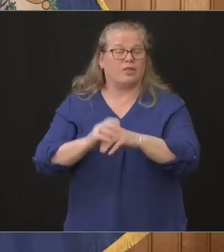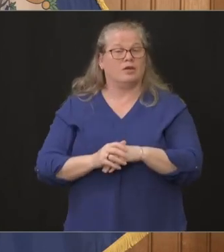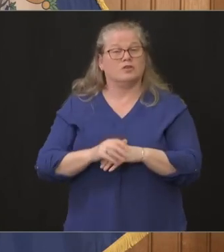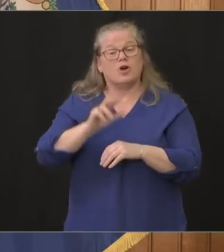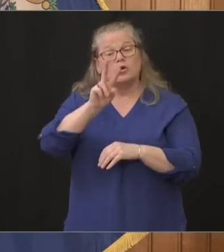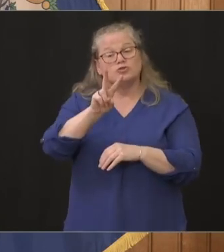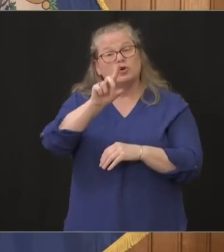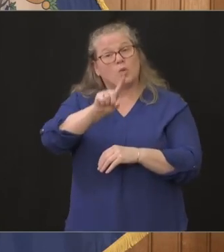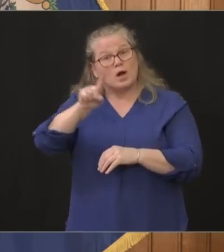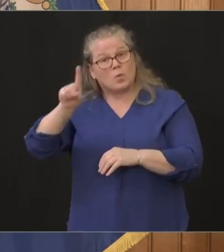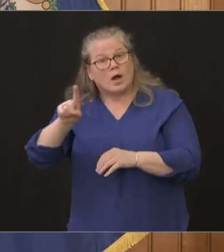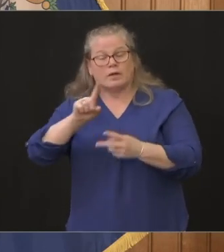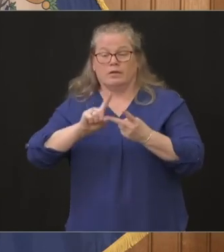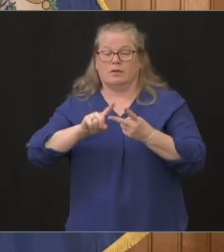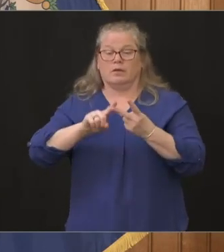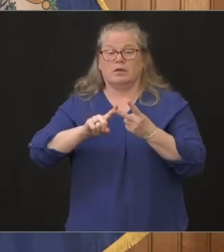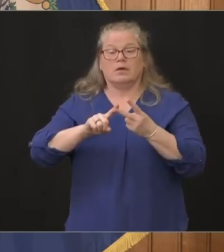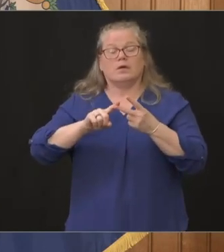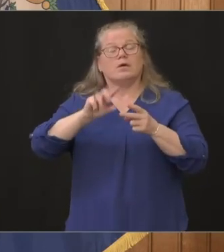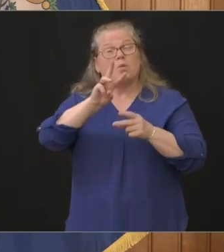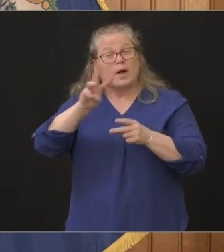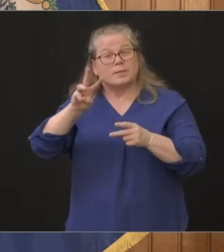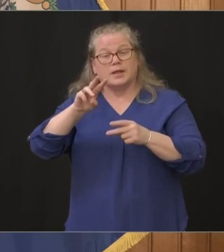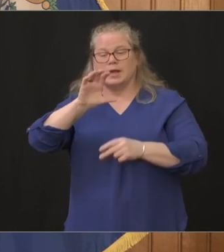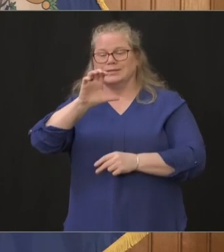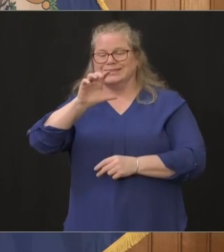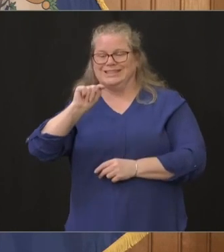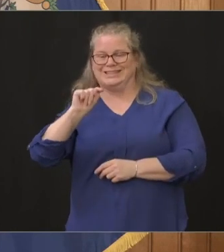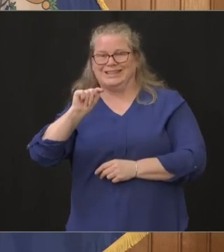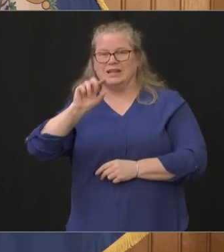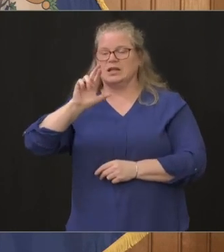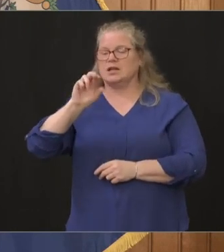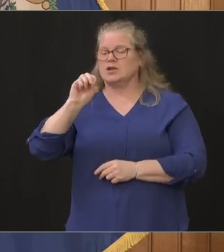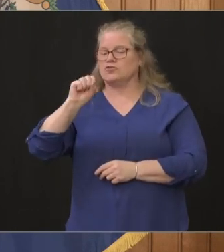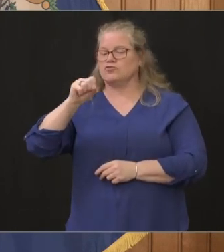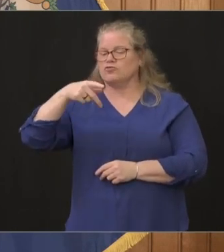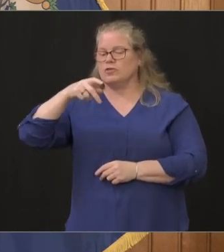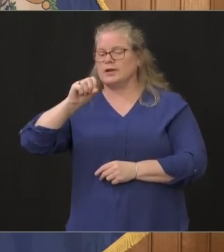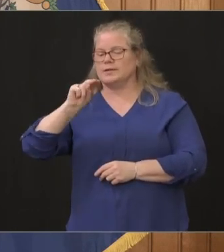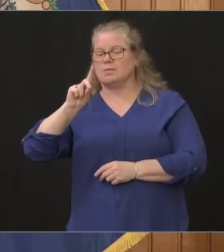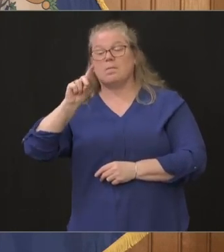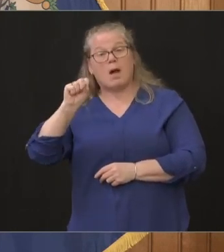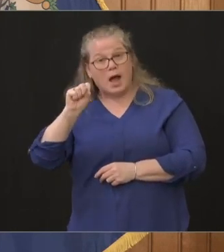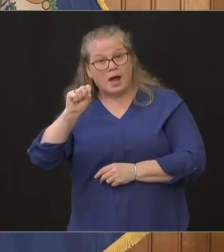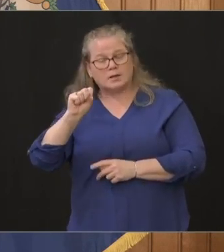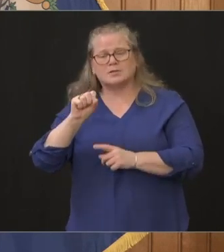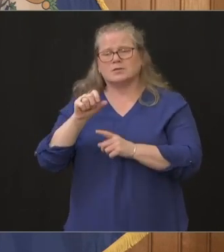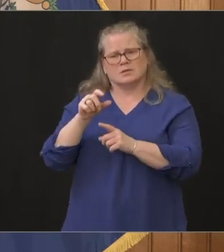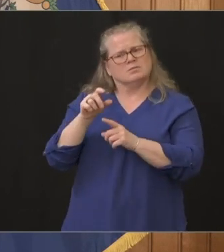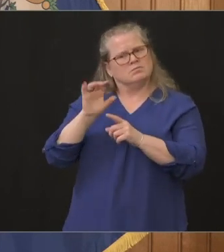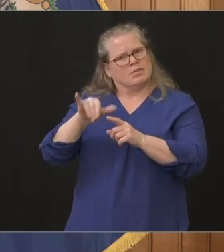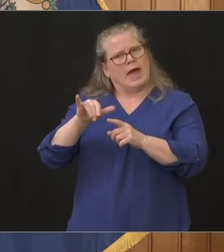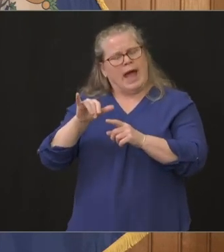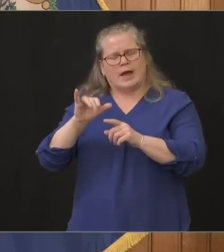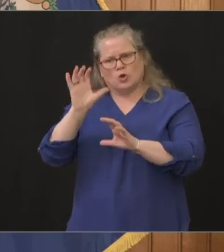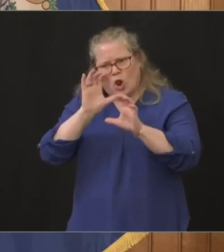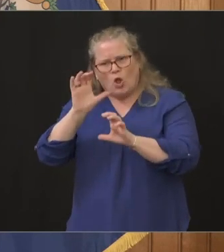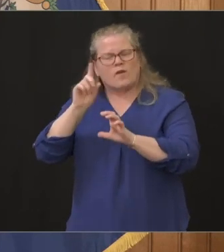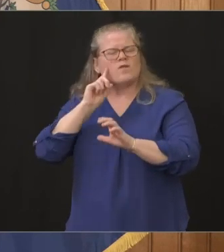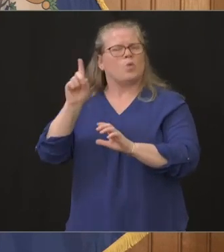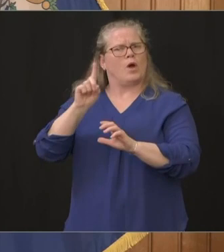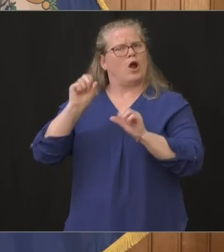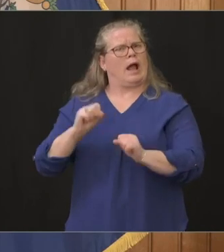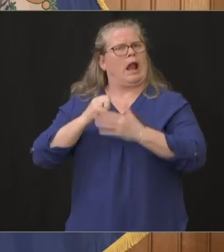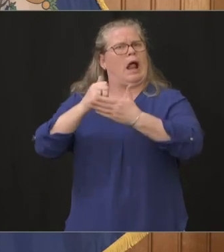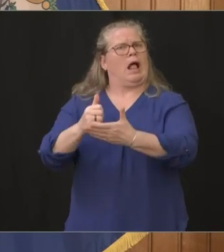to CT responds those are the two main sites where you can donate and make yourself really helpful in this time of need